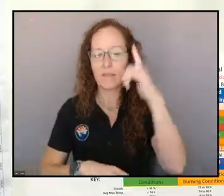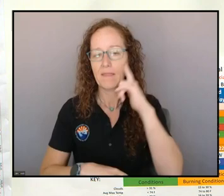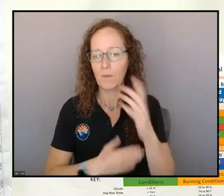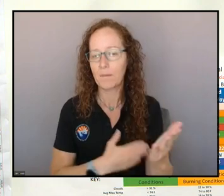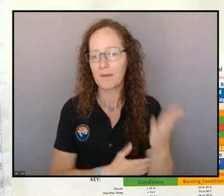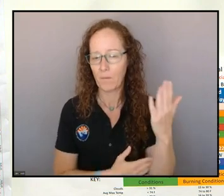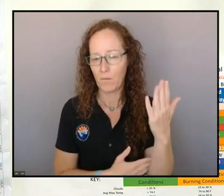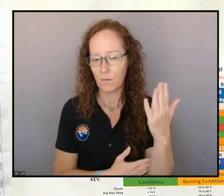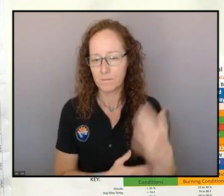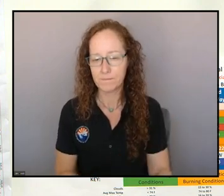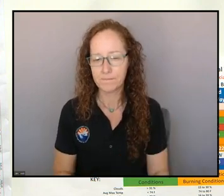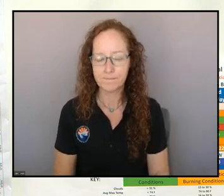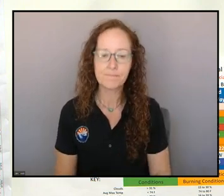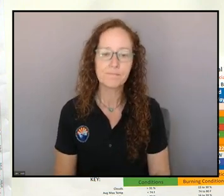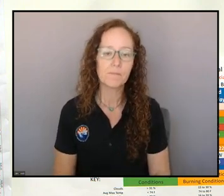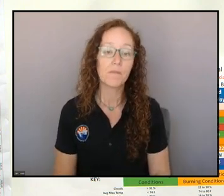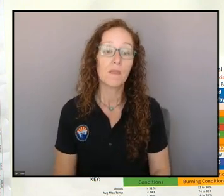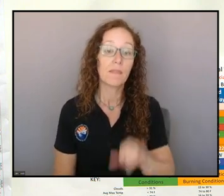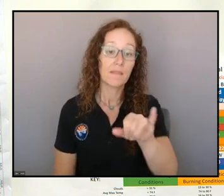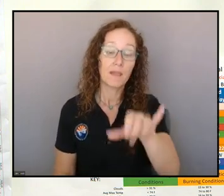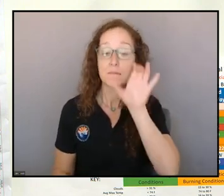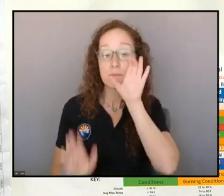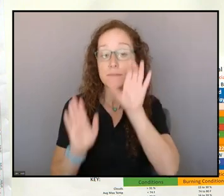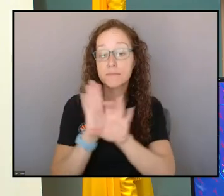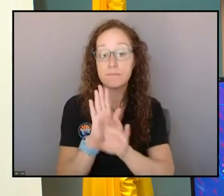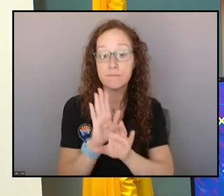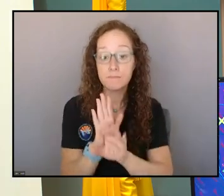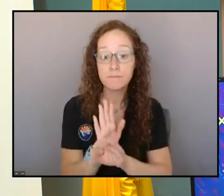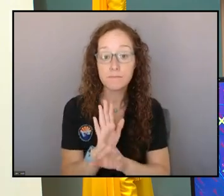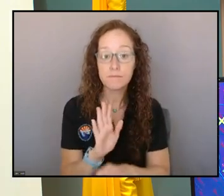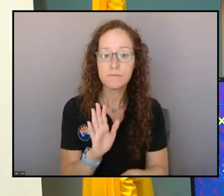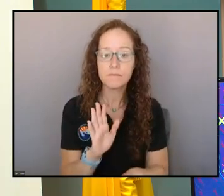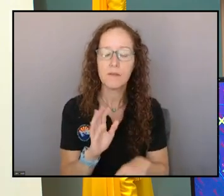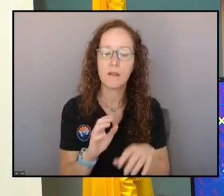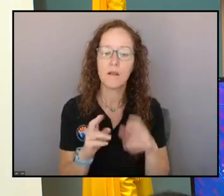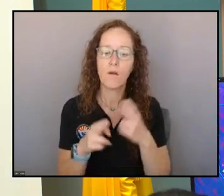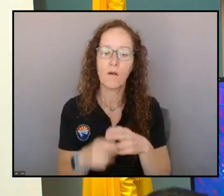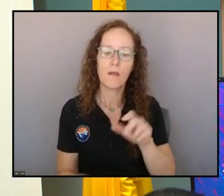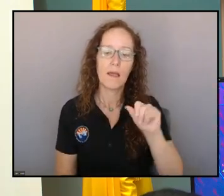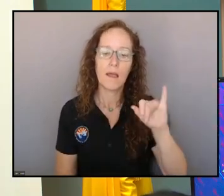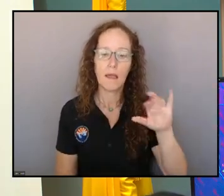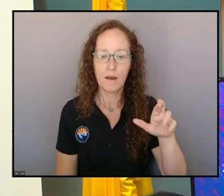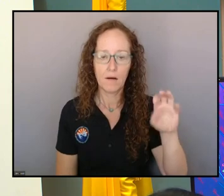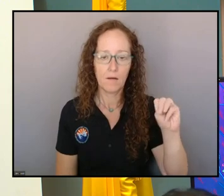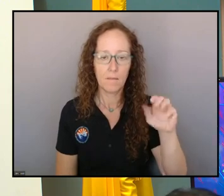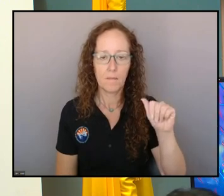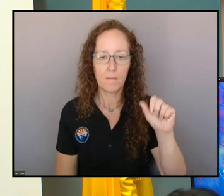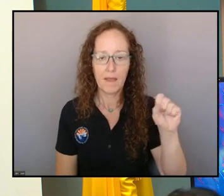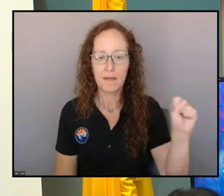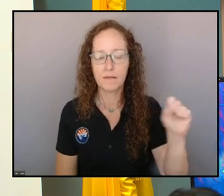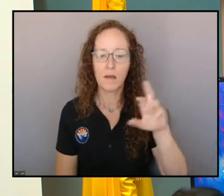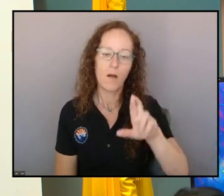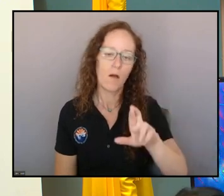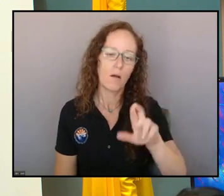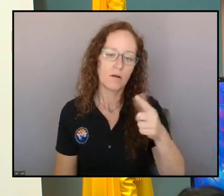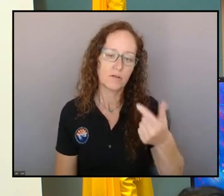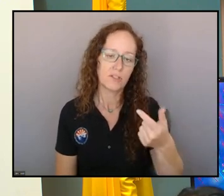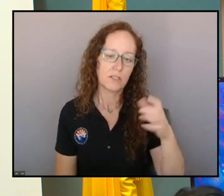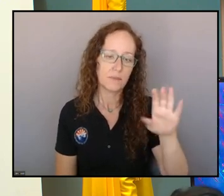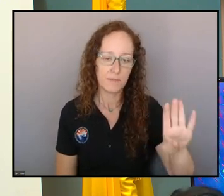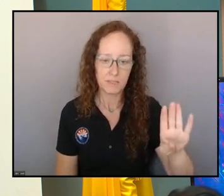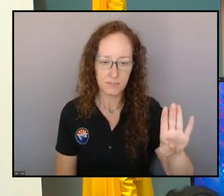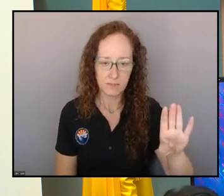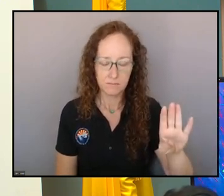So, this imagery is the air mass RGB and what it's going to do is show us kind of